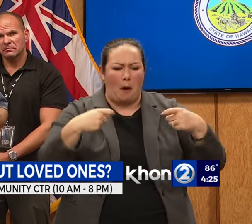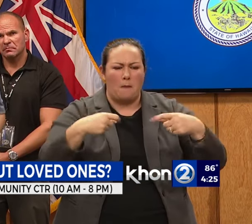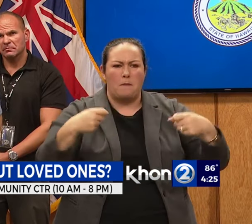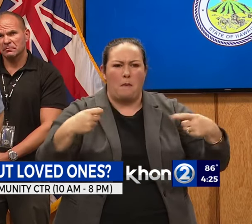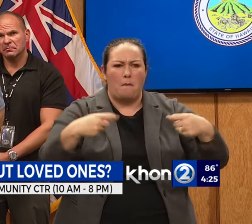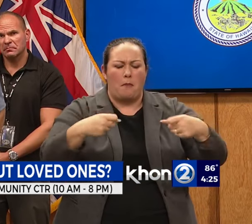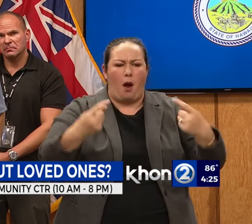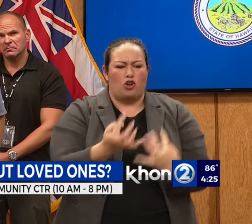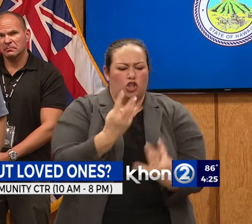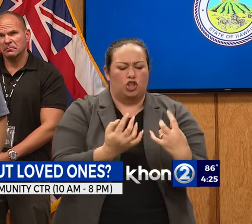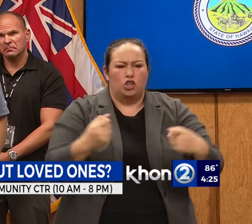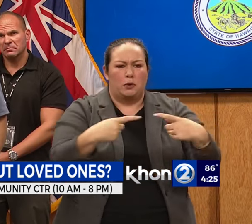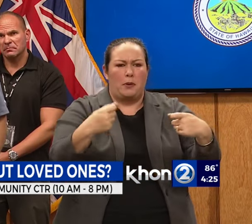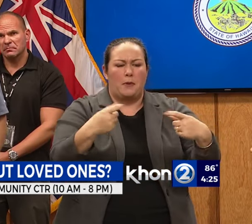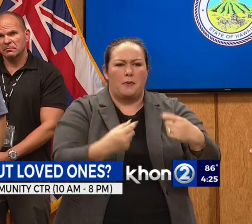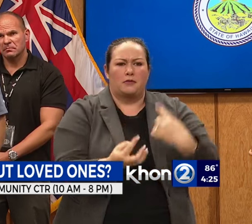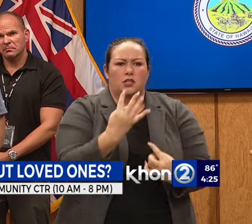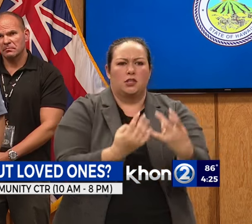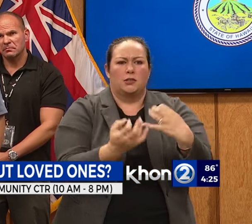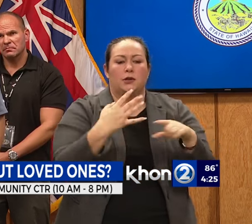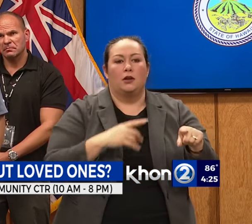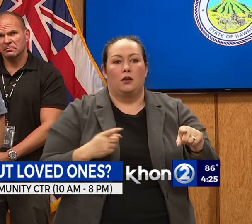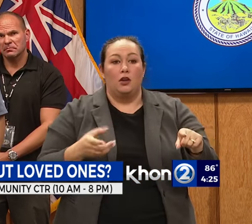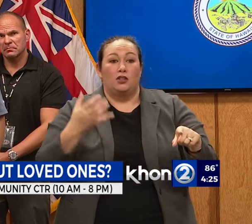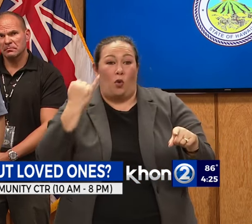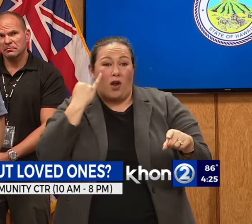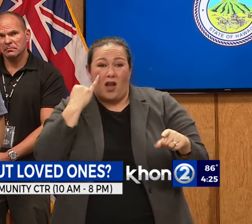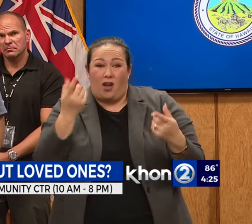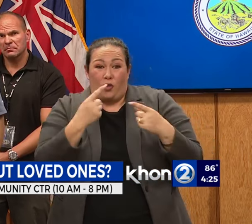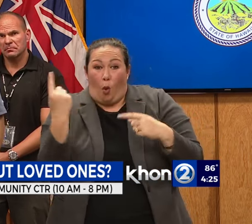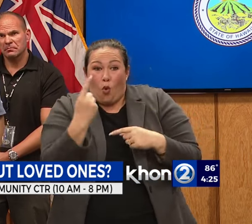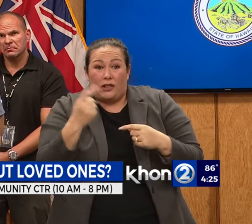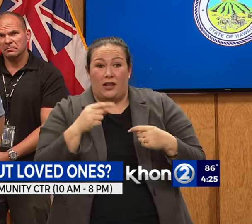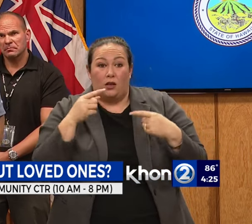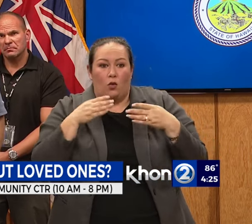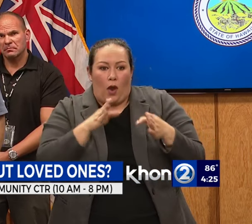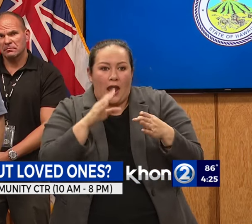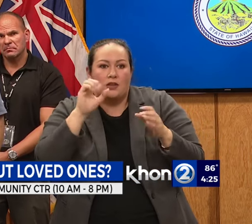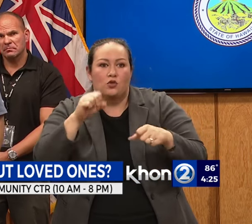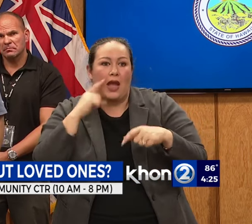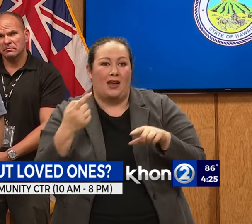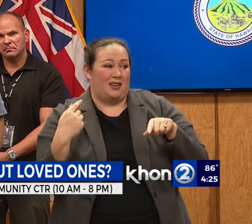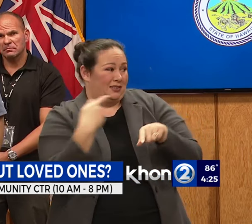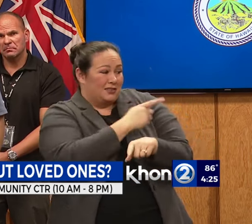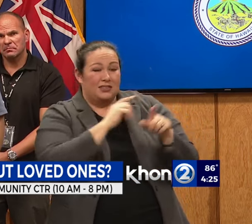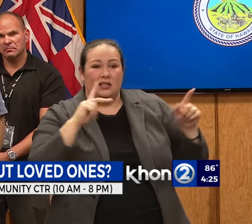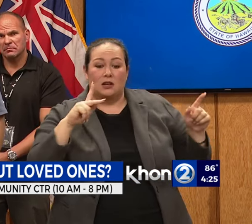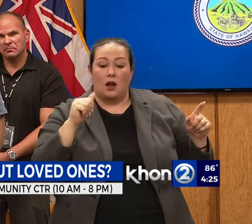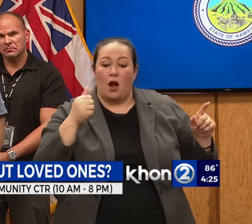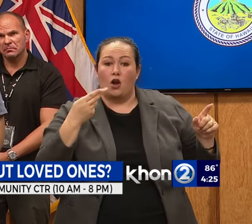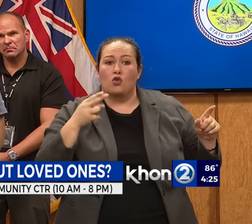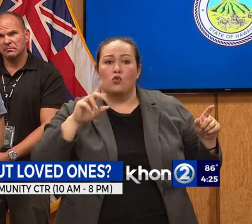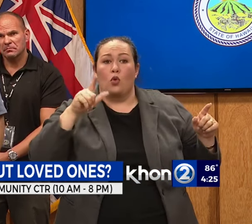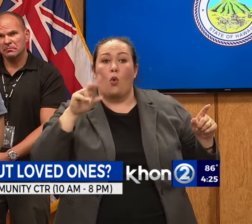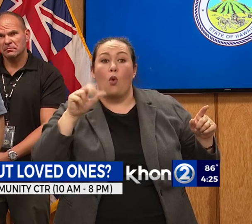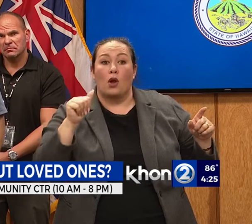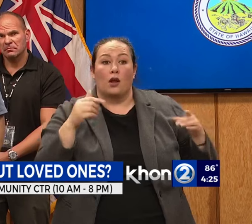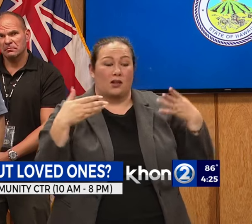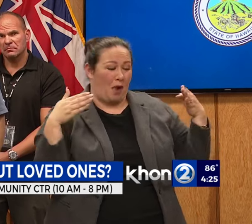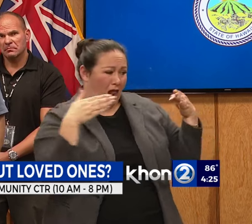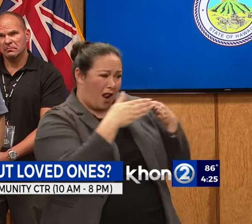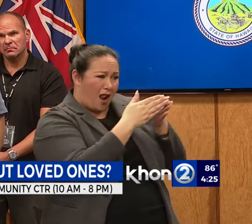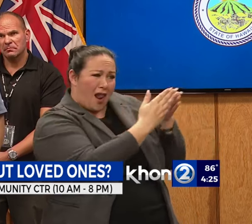So, couldn't go out. So, the only other way to go out, if you're familiar with Maui, is Kahakuloa, which is a one lane highway in most places. Which is why that was a